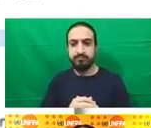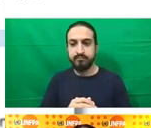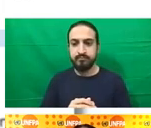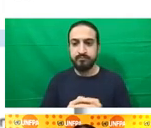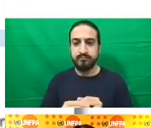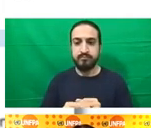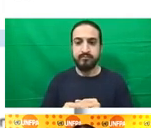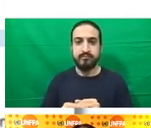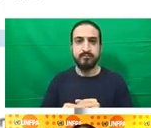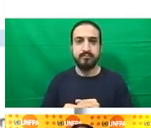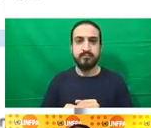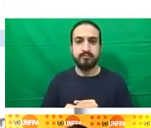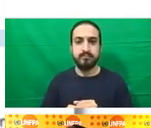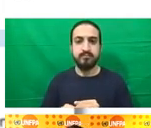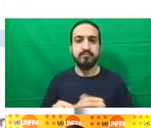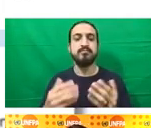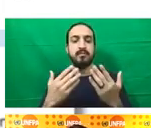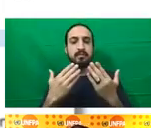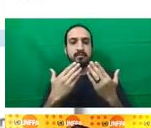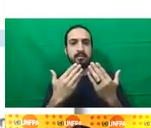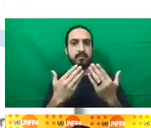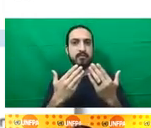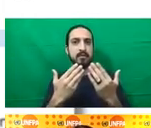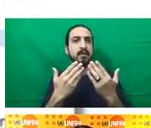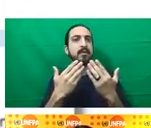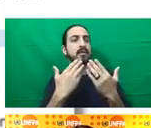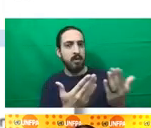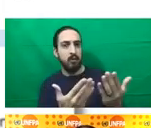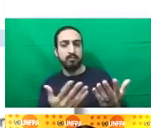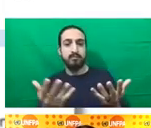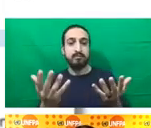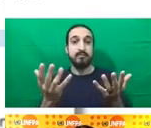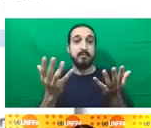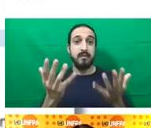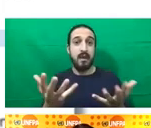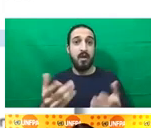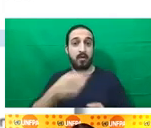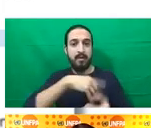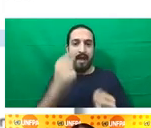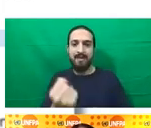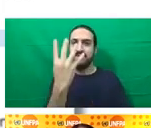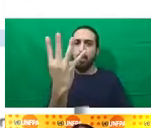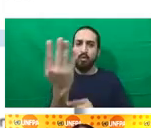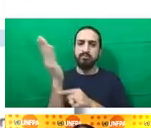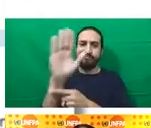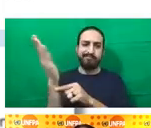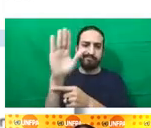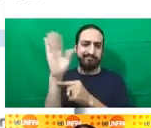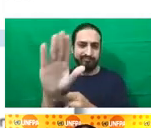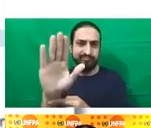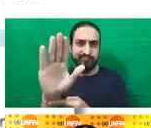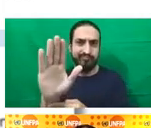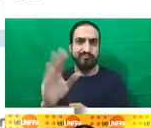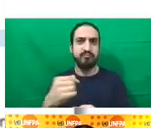did a review of the NDPC, so there's this document that part of the Paris Agreement, and the